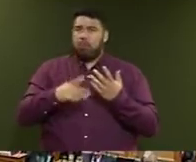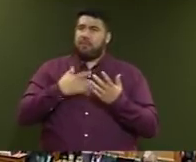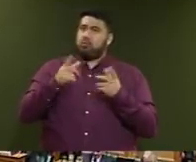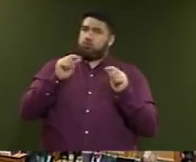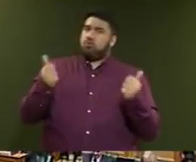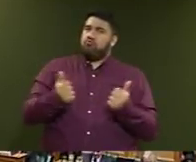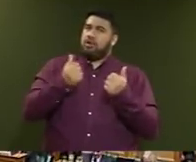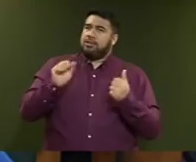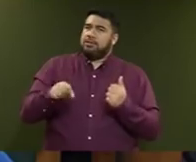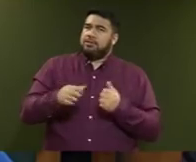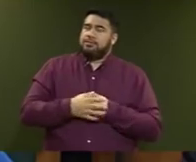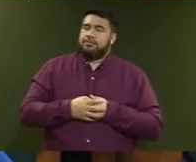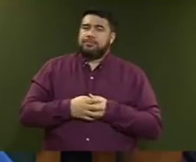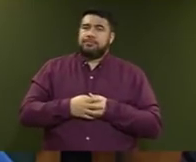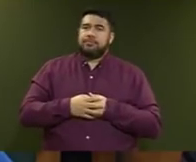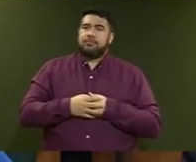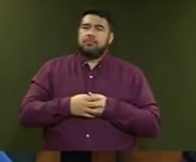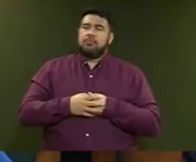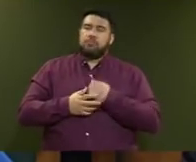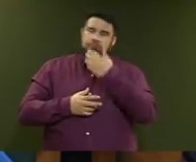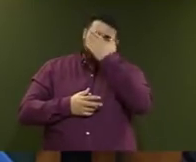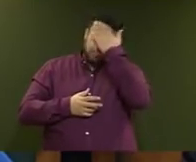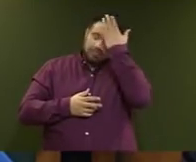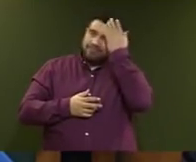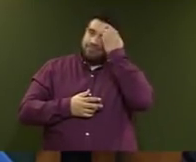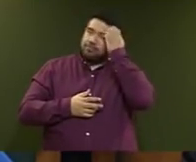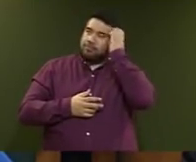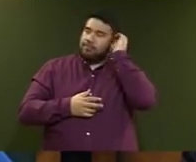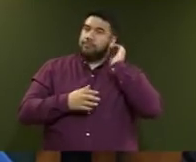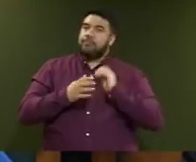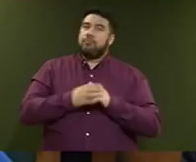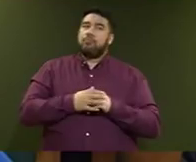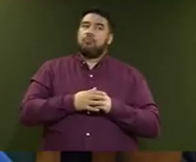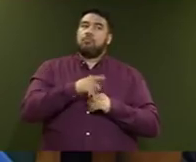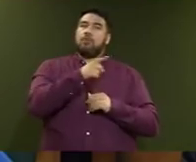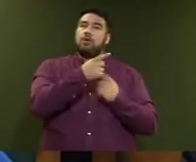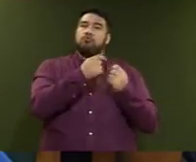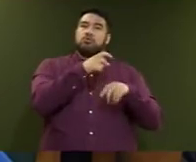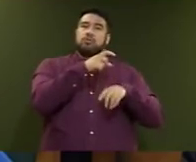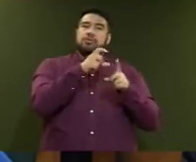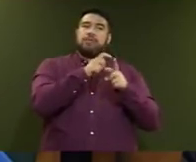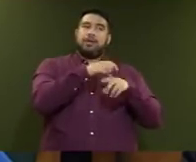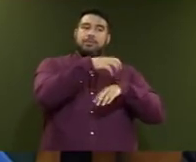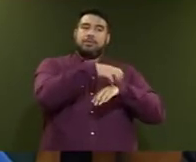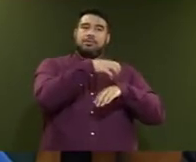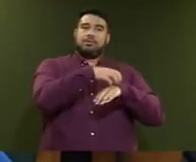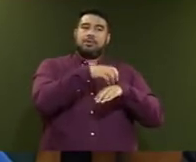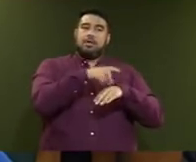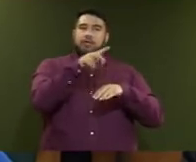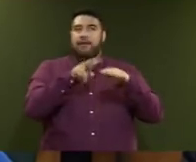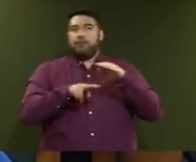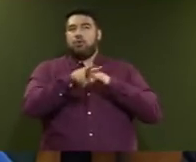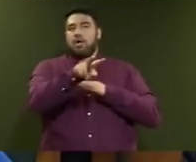Does she accept the weaker growth forecast now or talked of now by Treasury